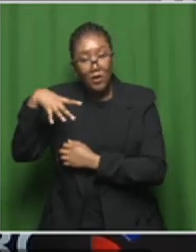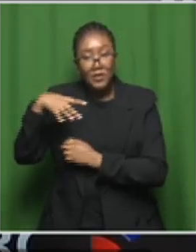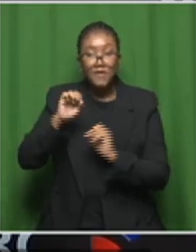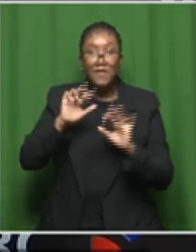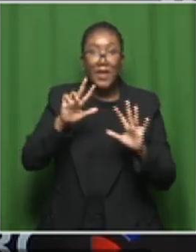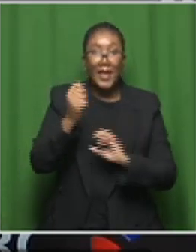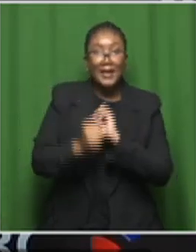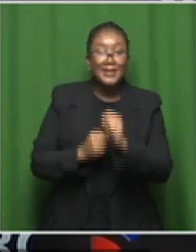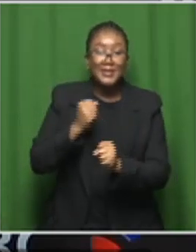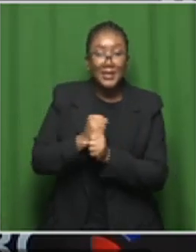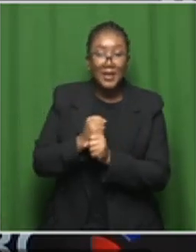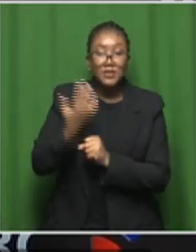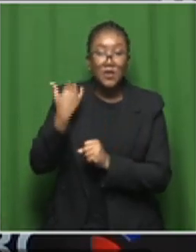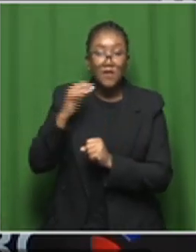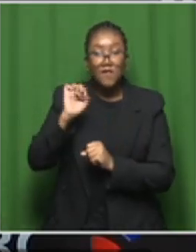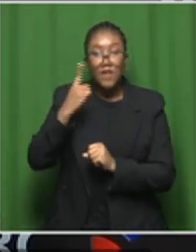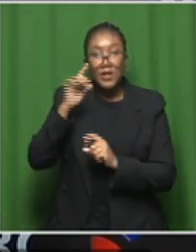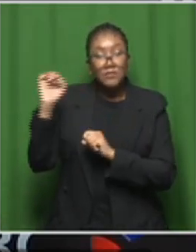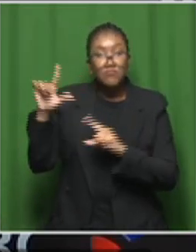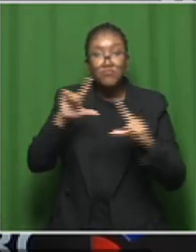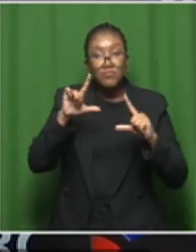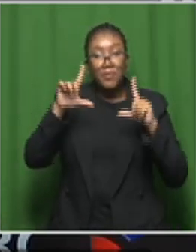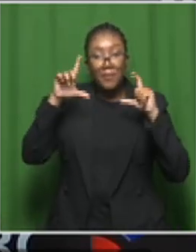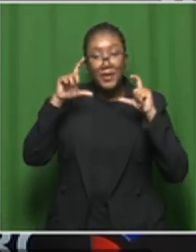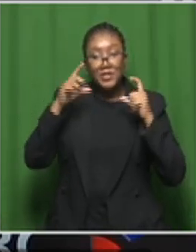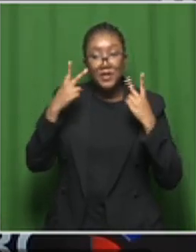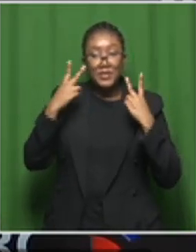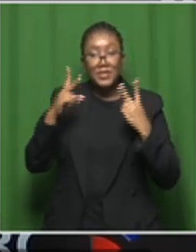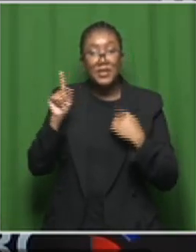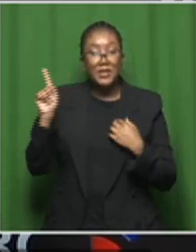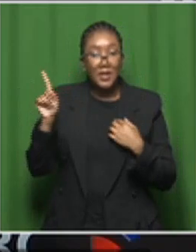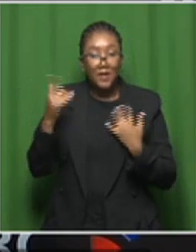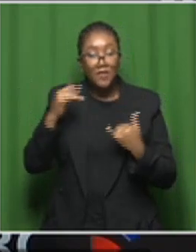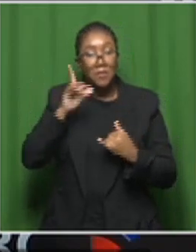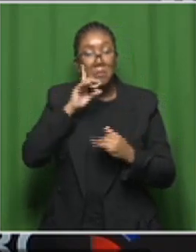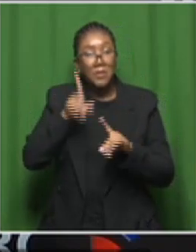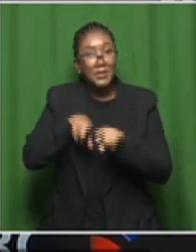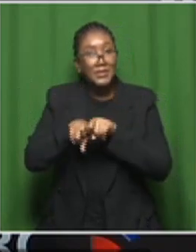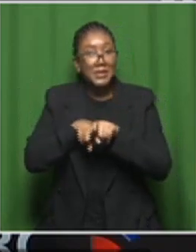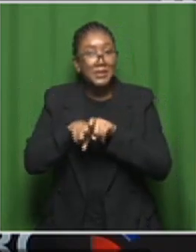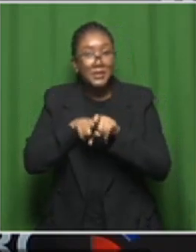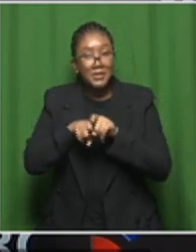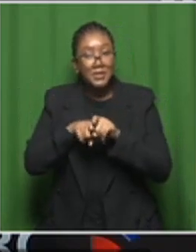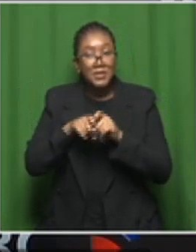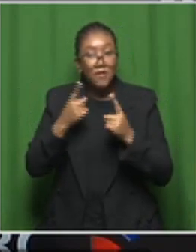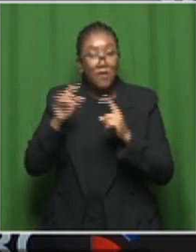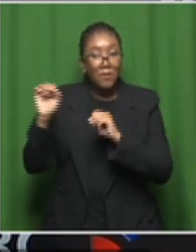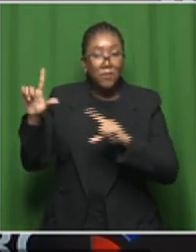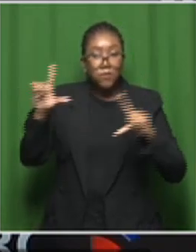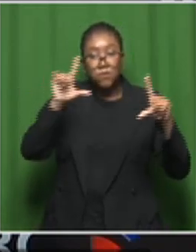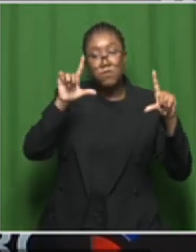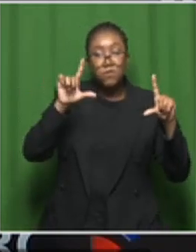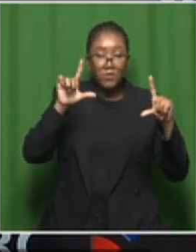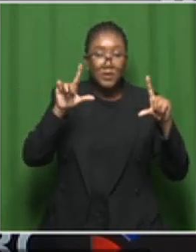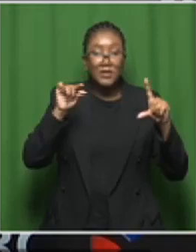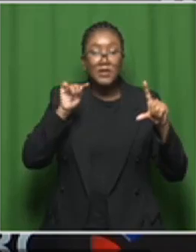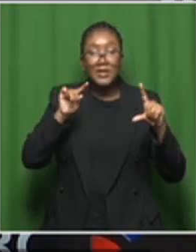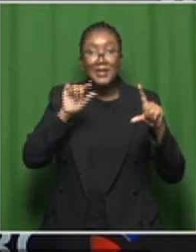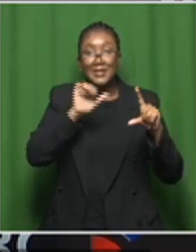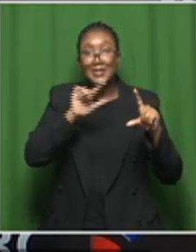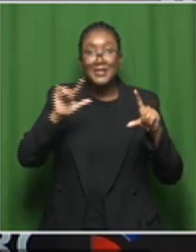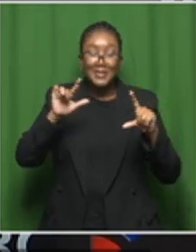ago, the very first picture that we saw, uh, you know, they were just testing it after putting up the 67, uh, telescopes.